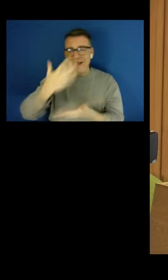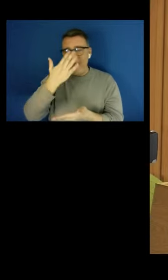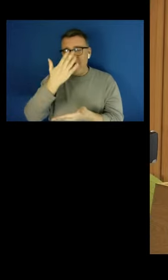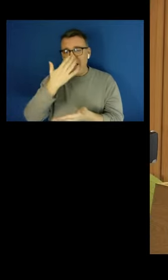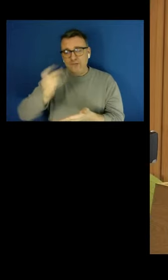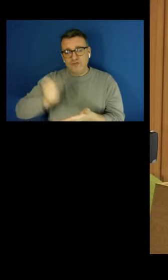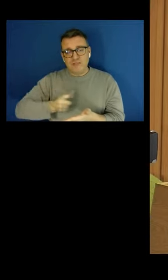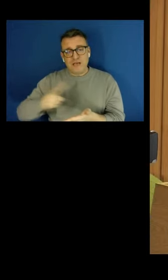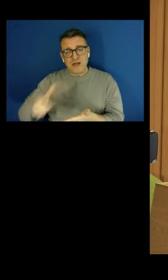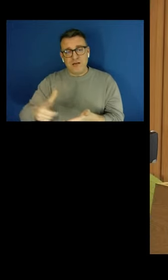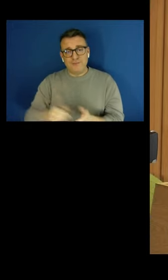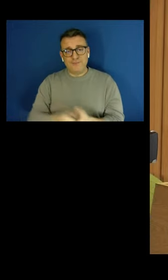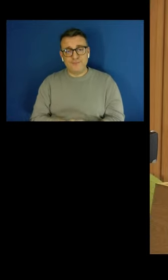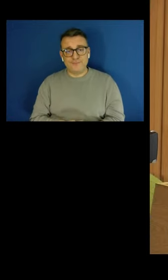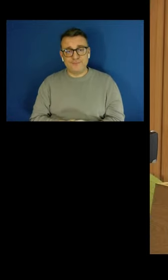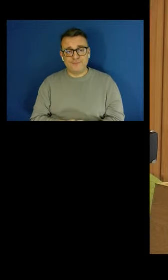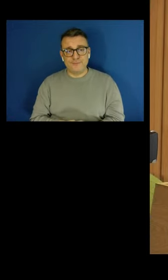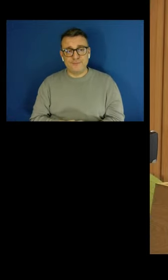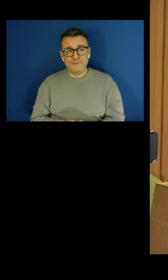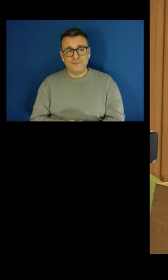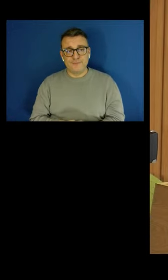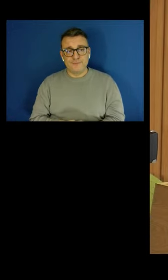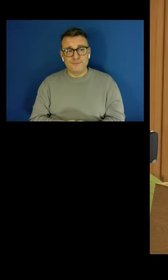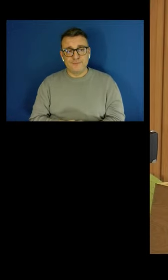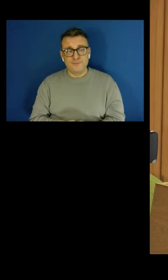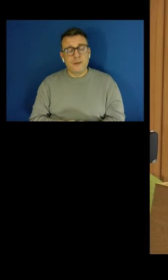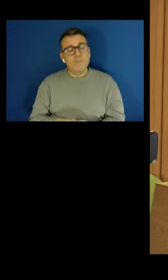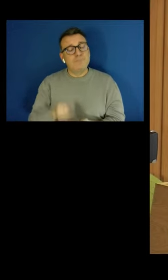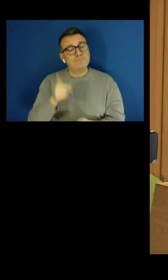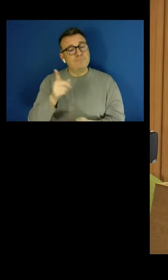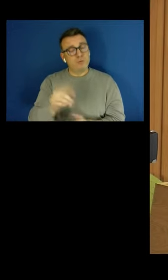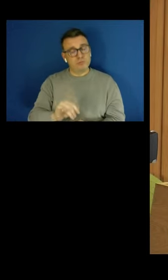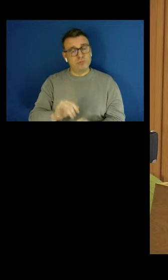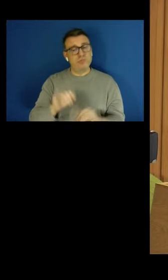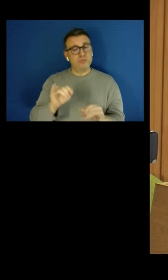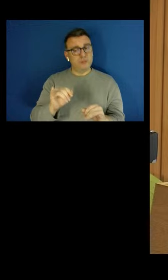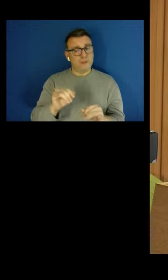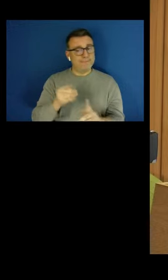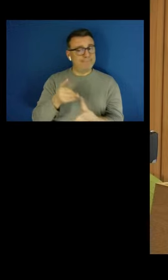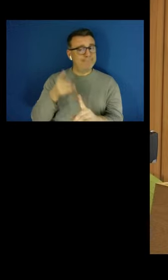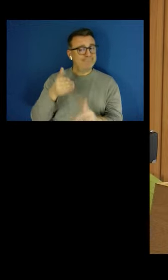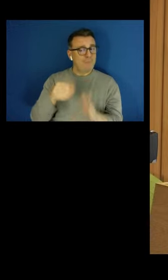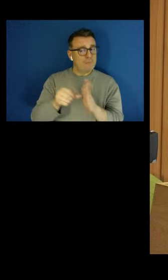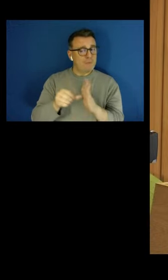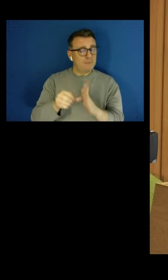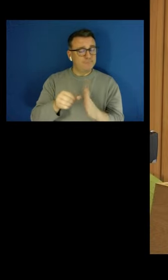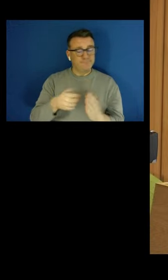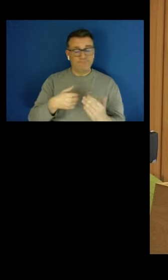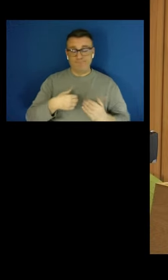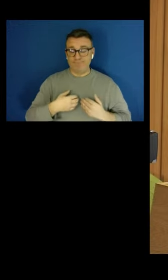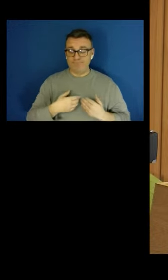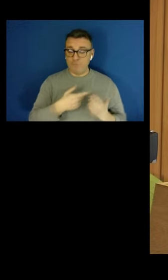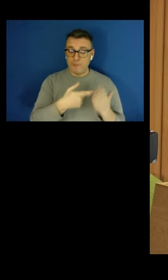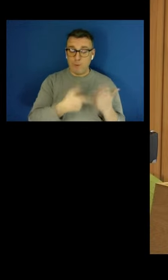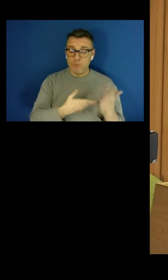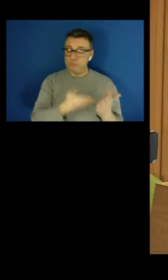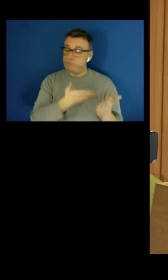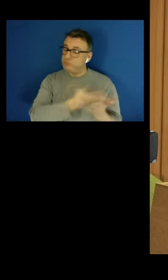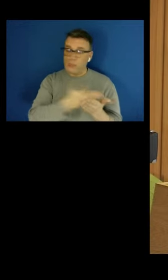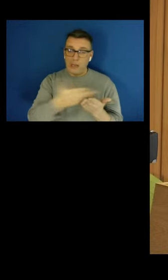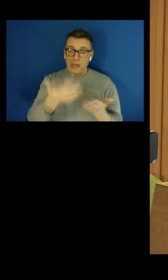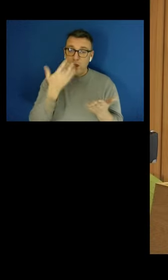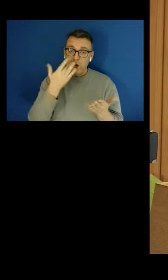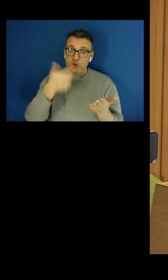But there are serious problems here. Our report highlighted in particular that people are not